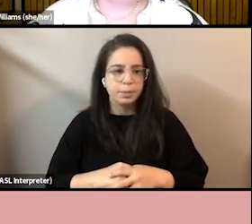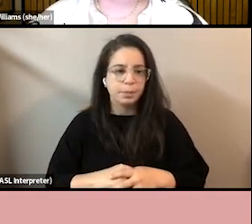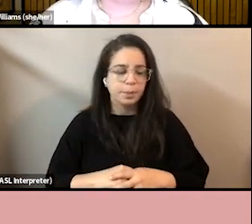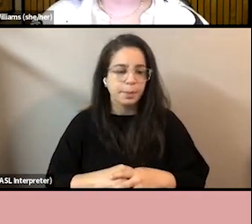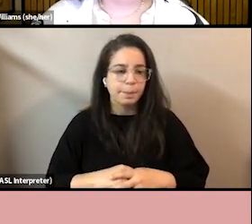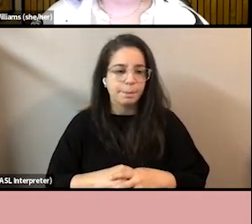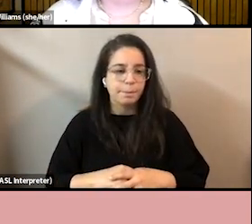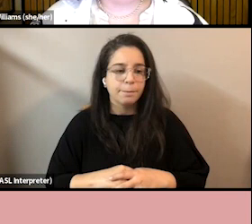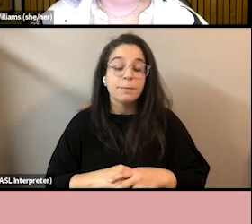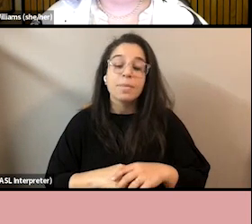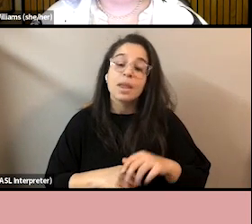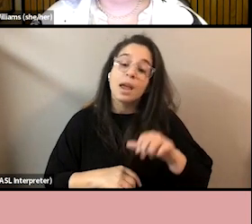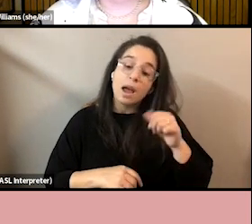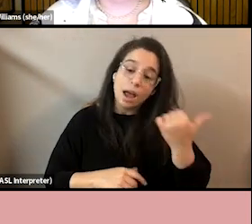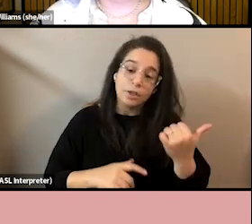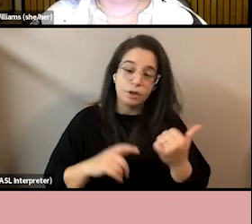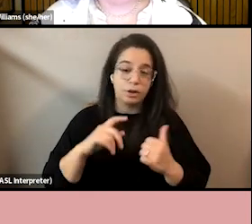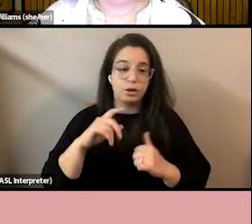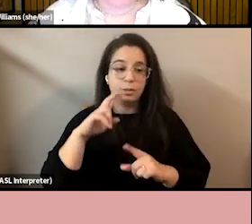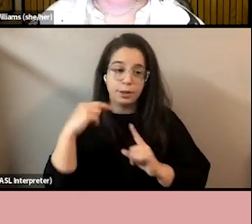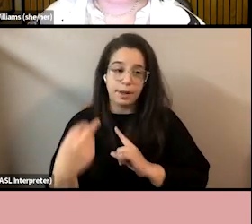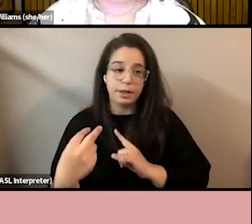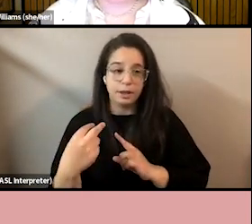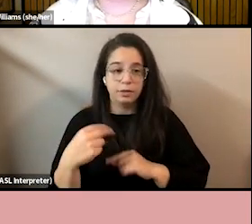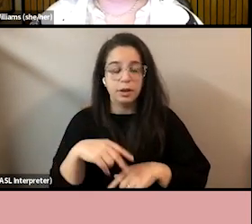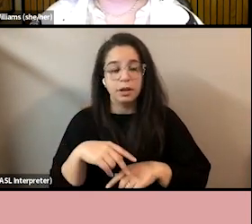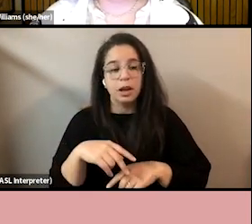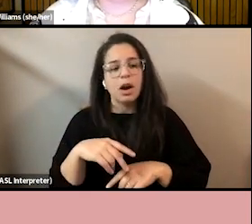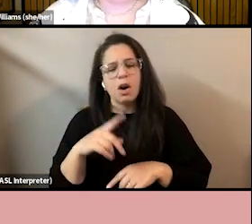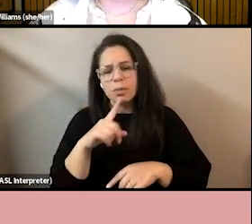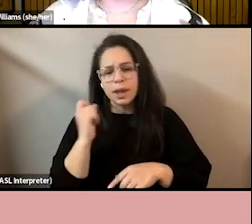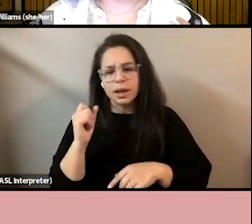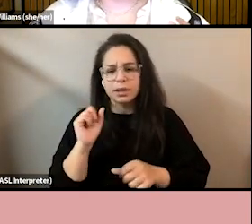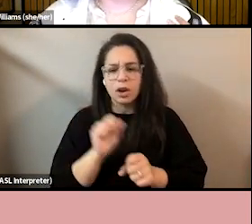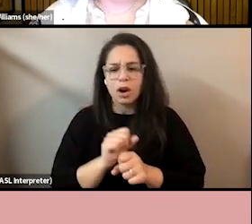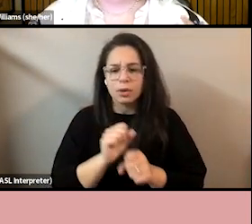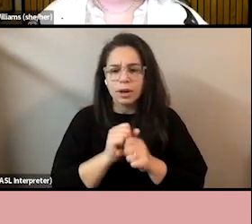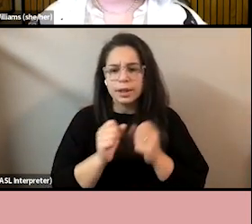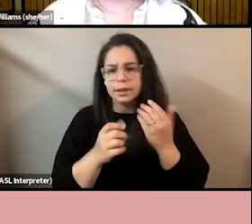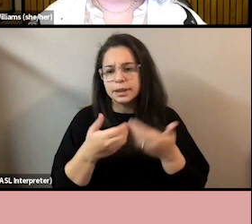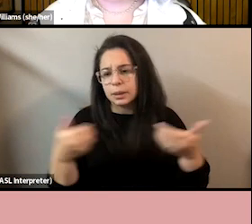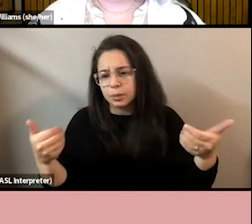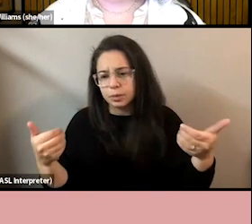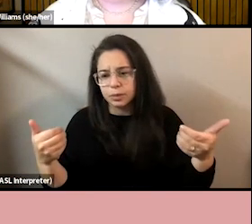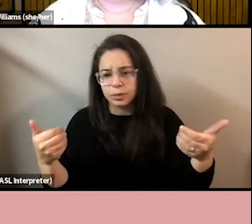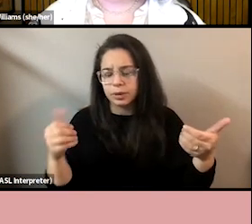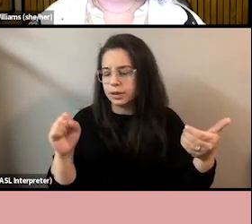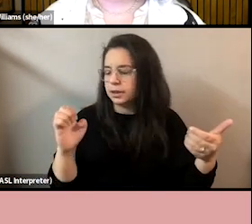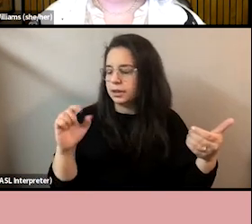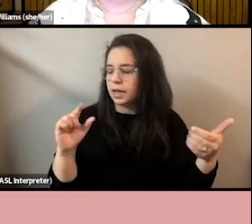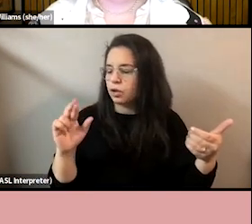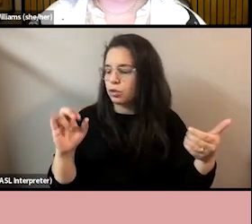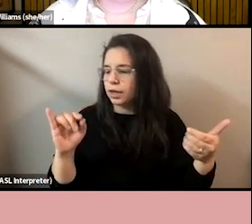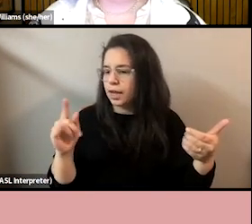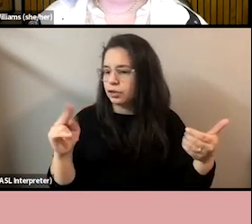There are still other people who argue that the issue is occupational segregation. They don't usually call it occupational segregation.